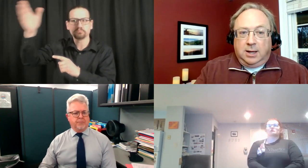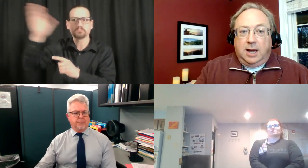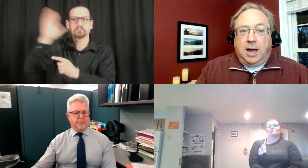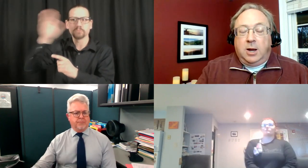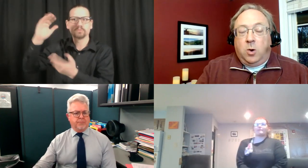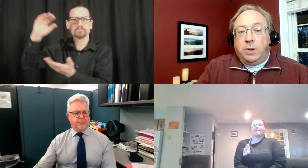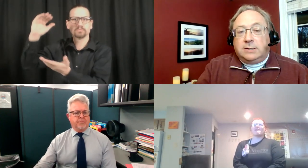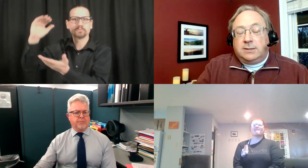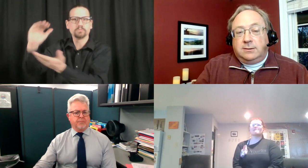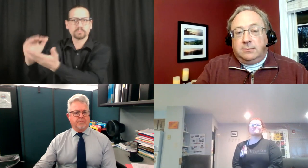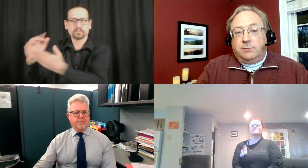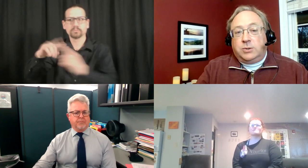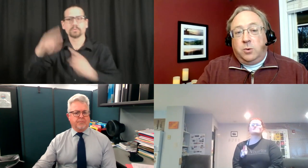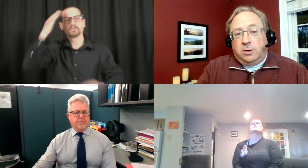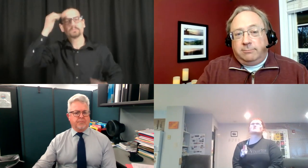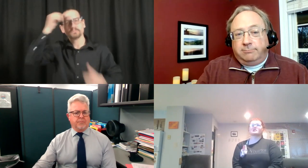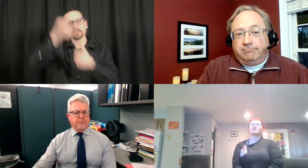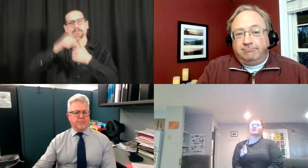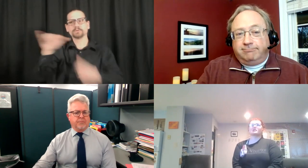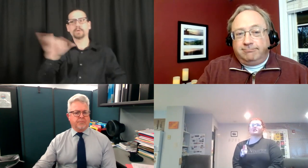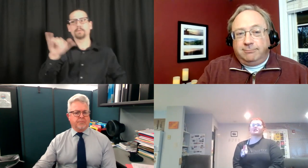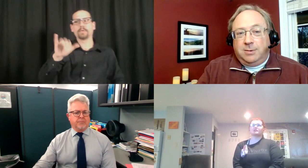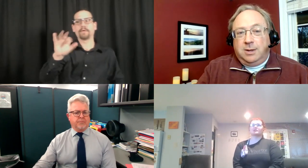I hope it's soon.